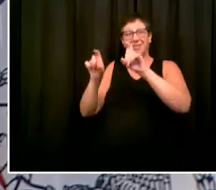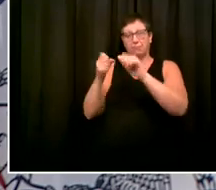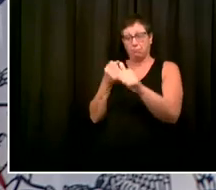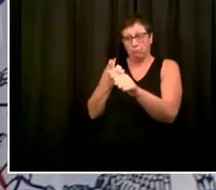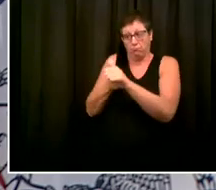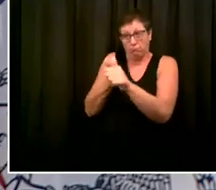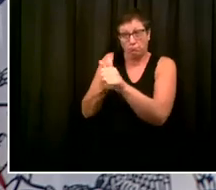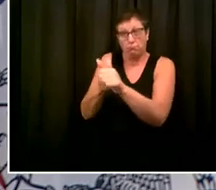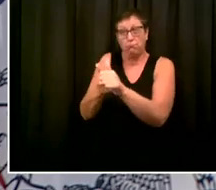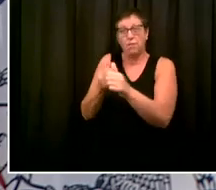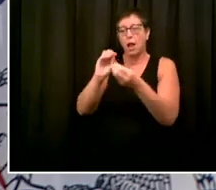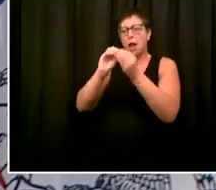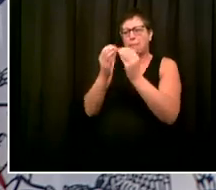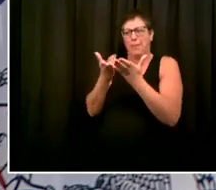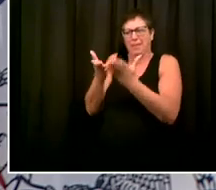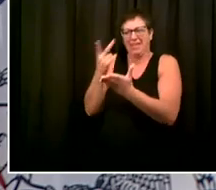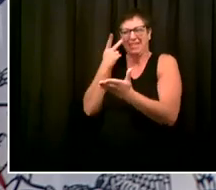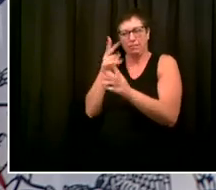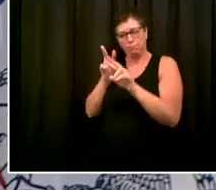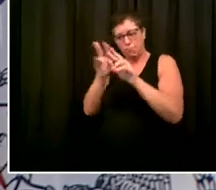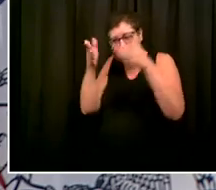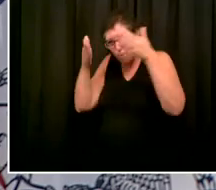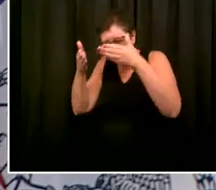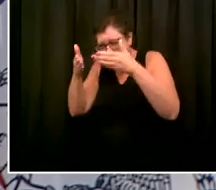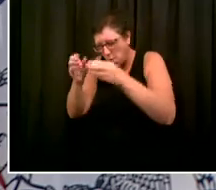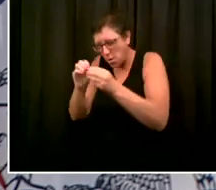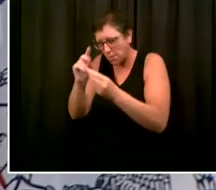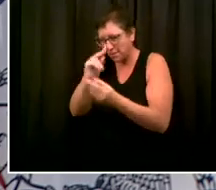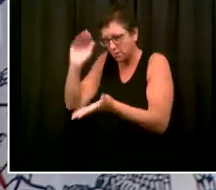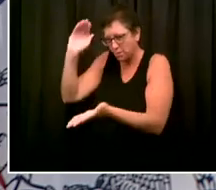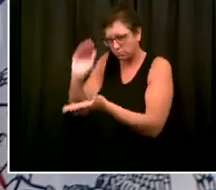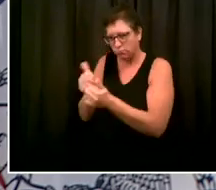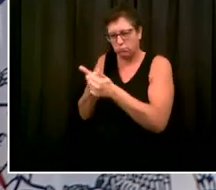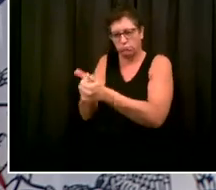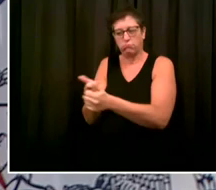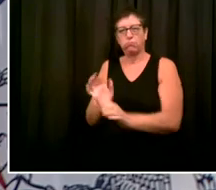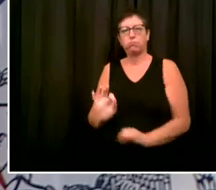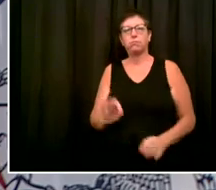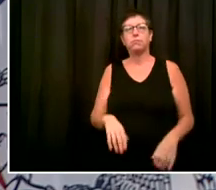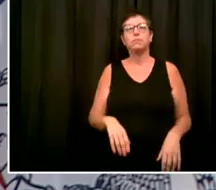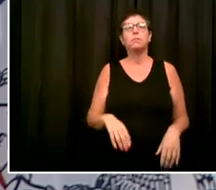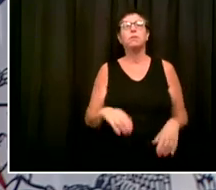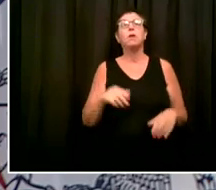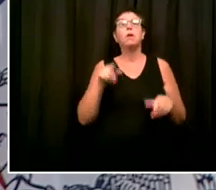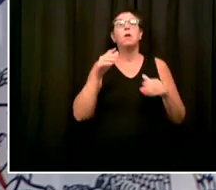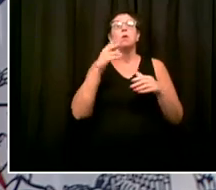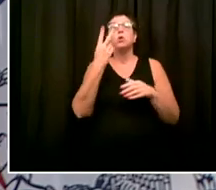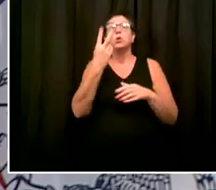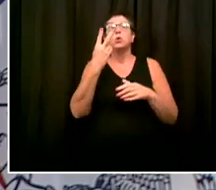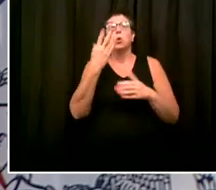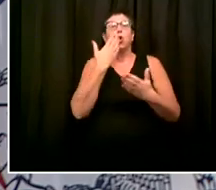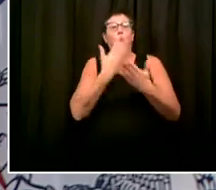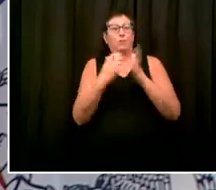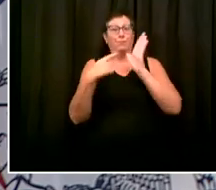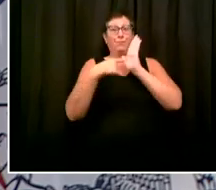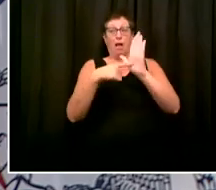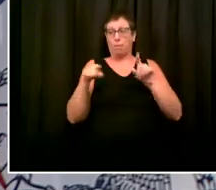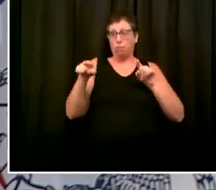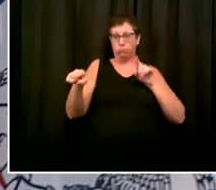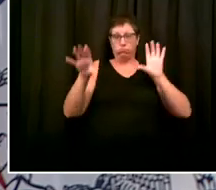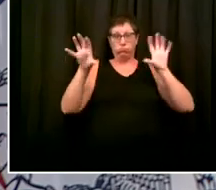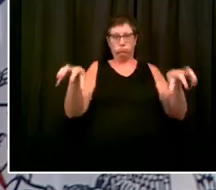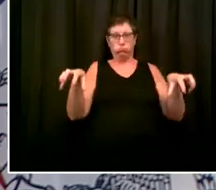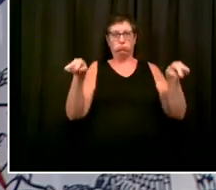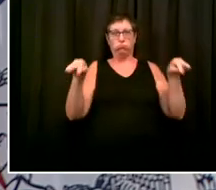everyone knows how important it is. So two examples that are working, a lot more to do, but again, they work best when we go